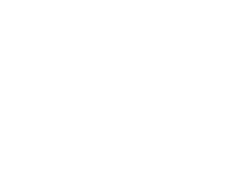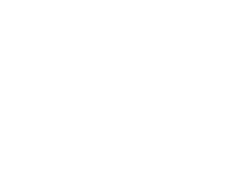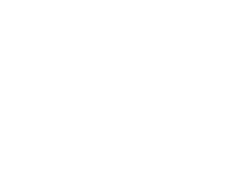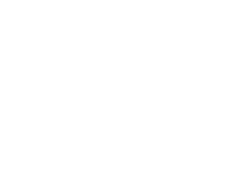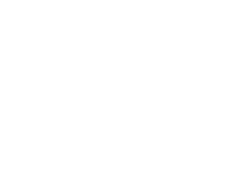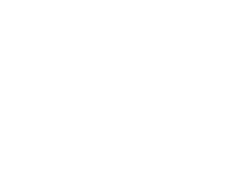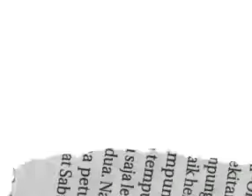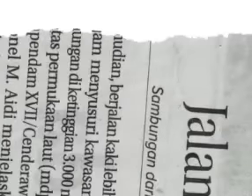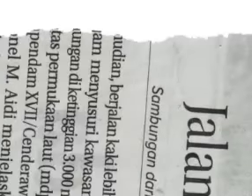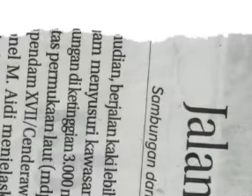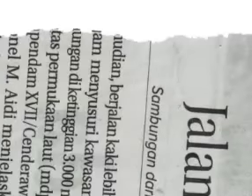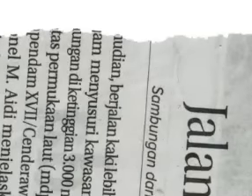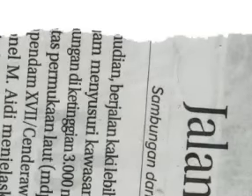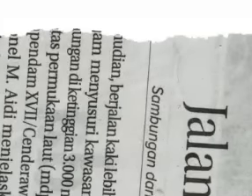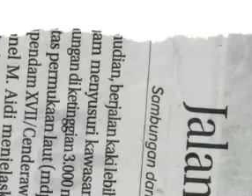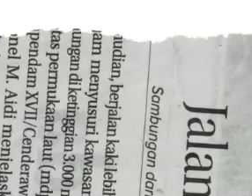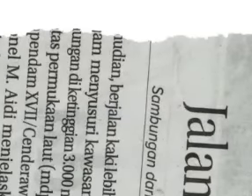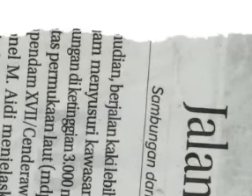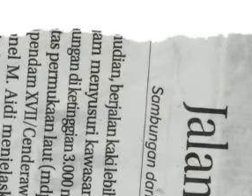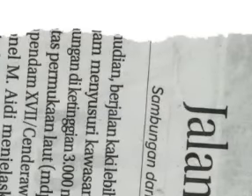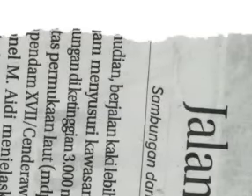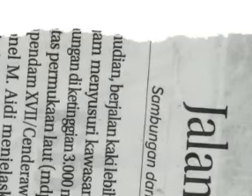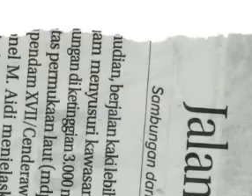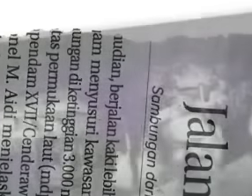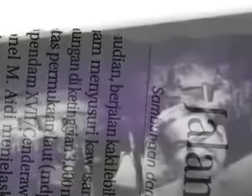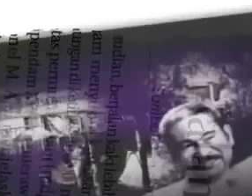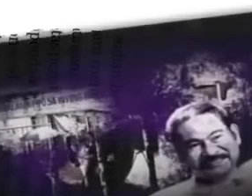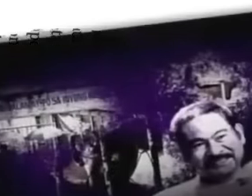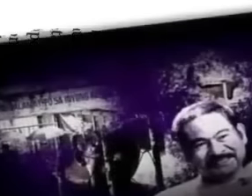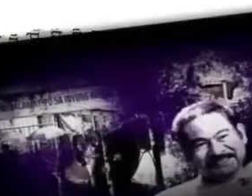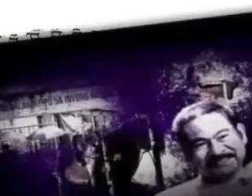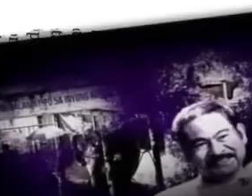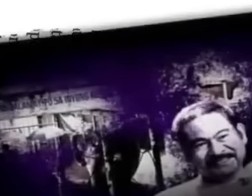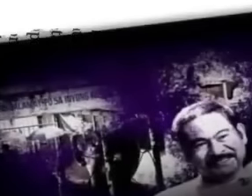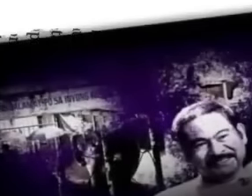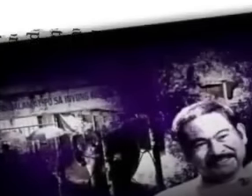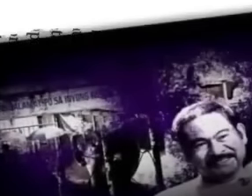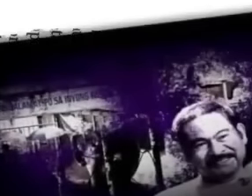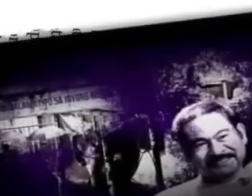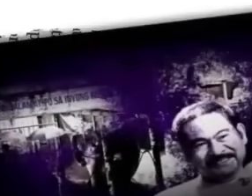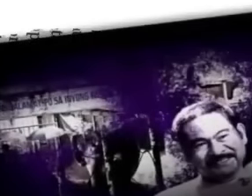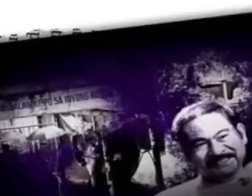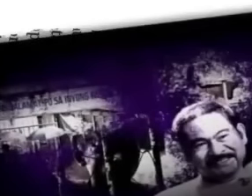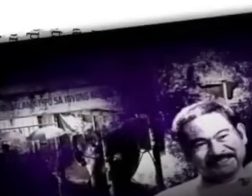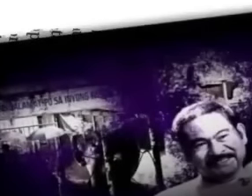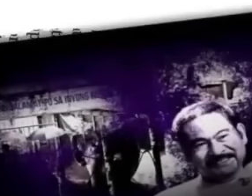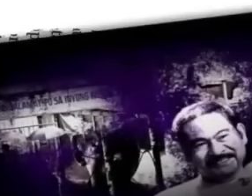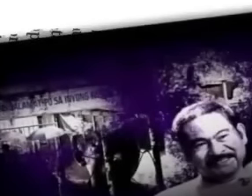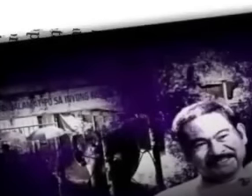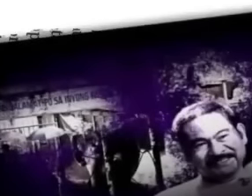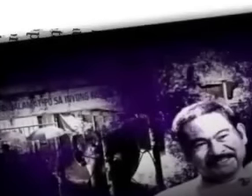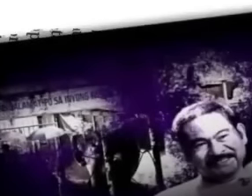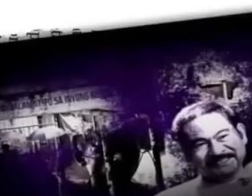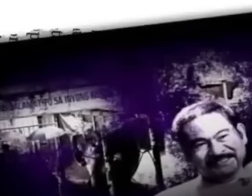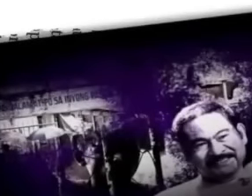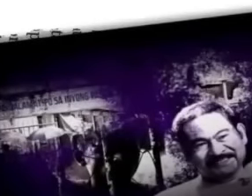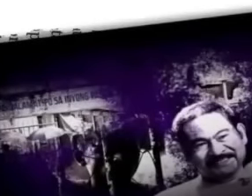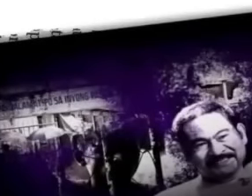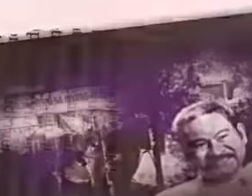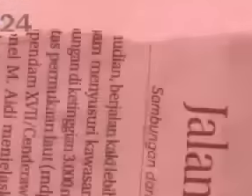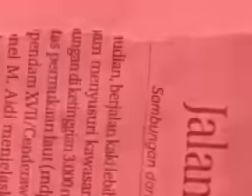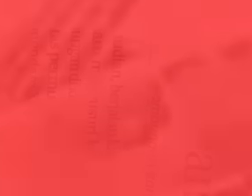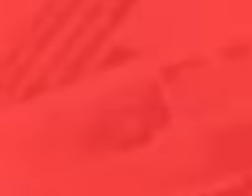Let JazzCon be your companions in this journey of remembering the hollow days of our Lord this season of Lent.